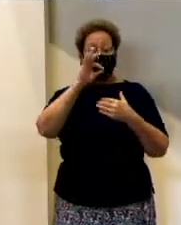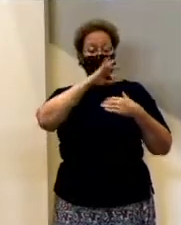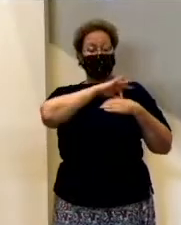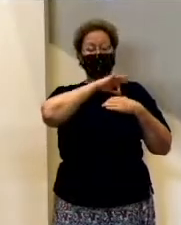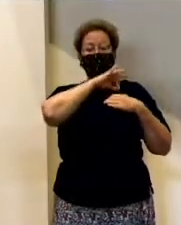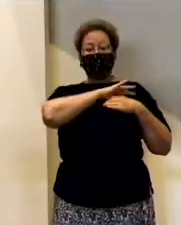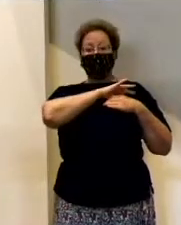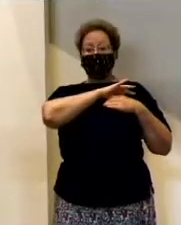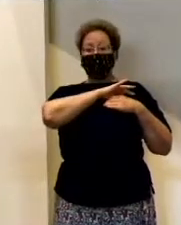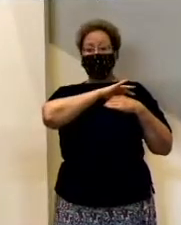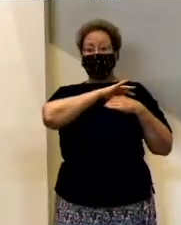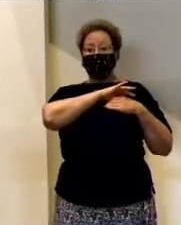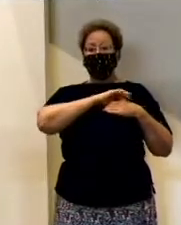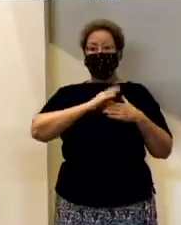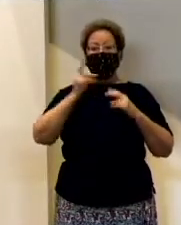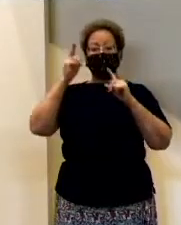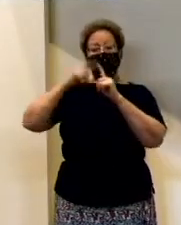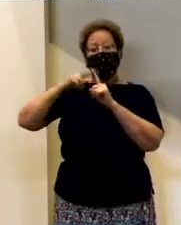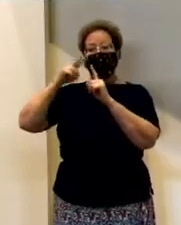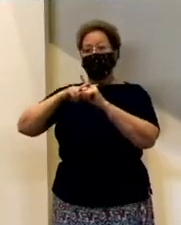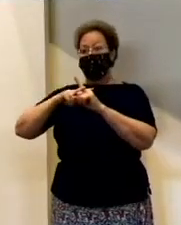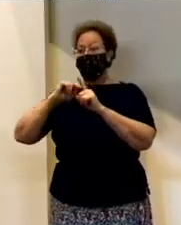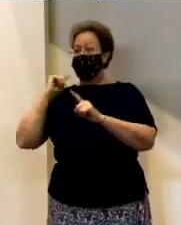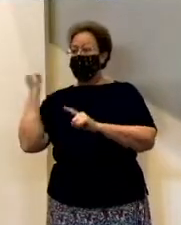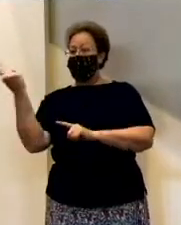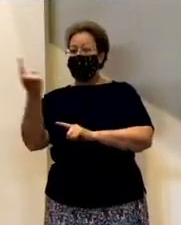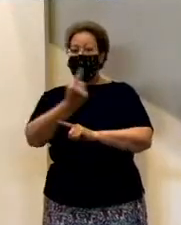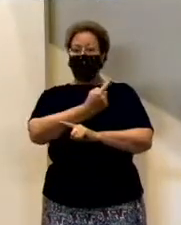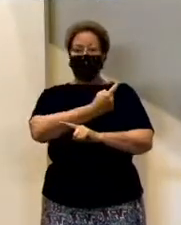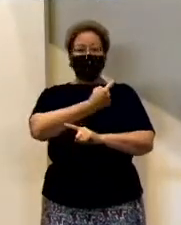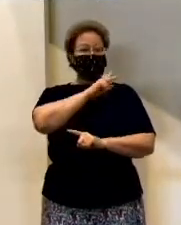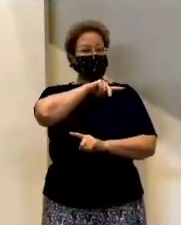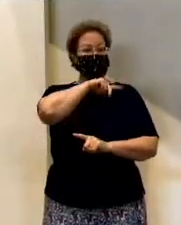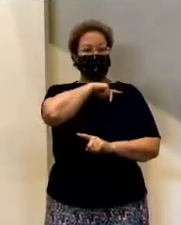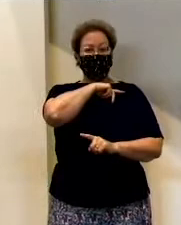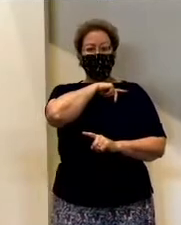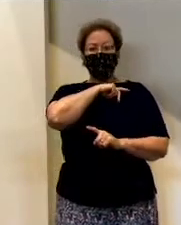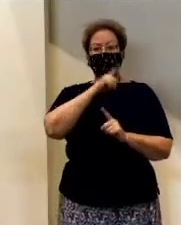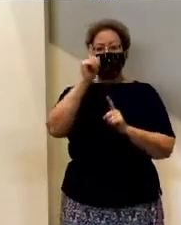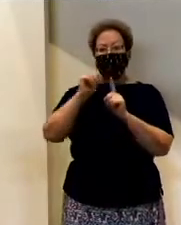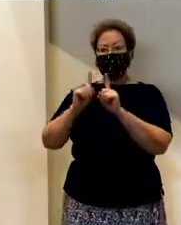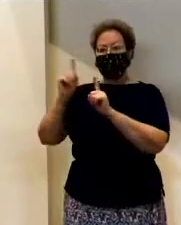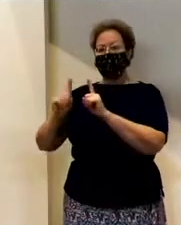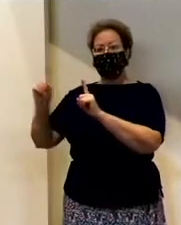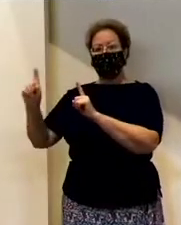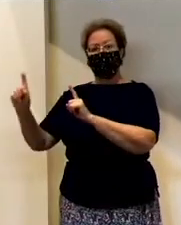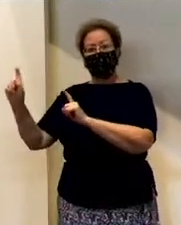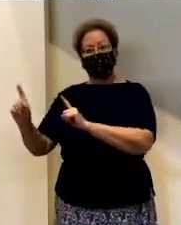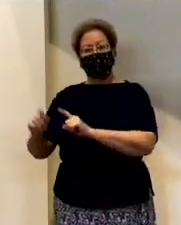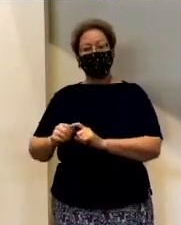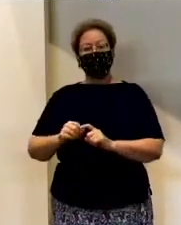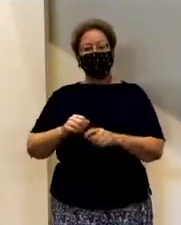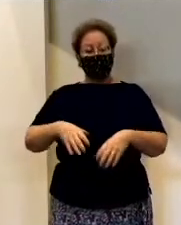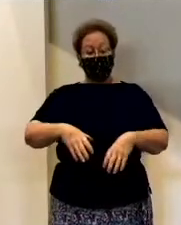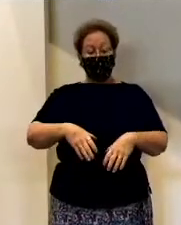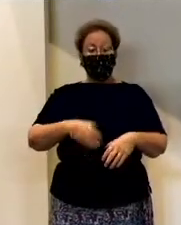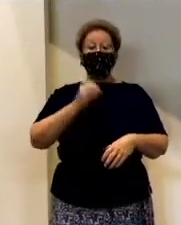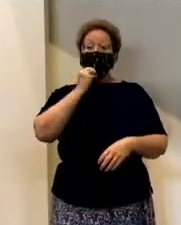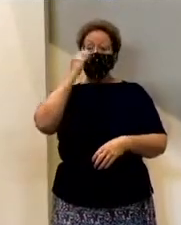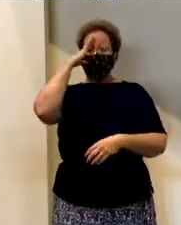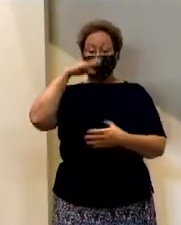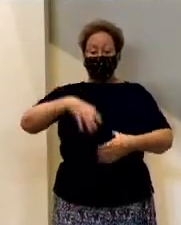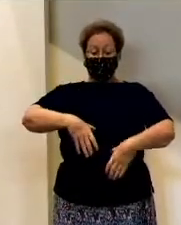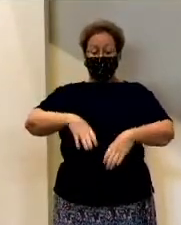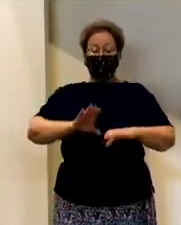death and resurrection are applied to you and me personally. In baptism, we're buried with Christ and then we're raised